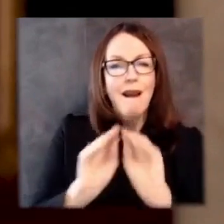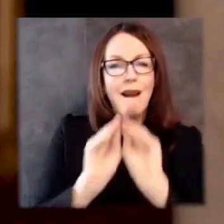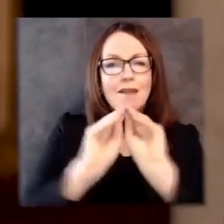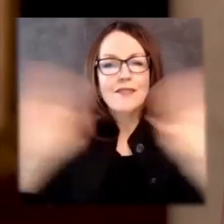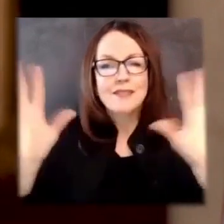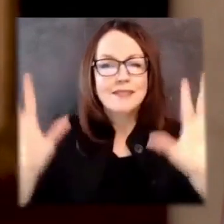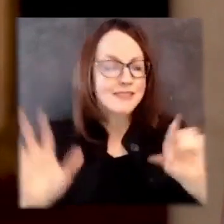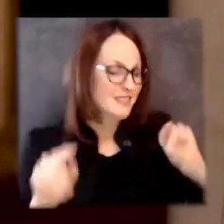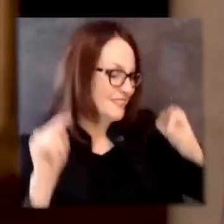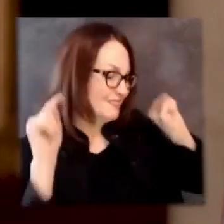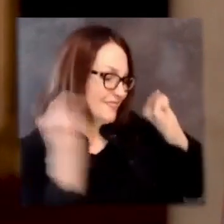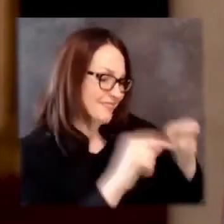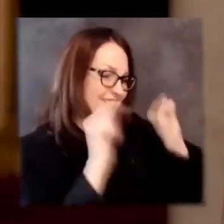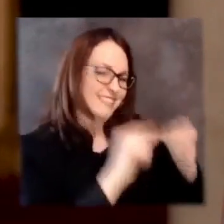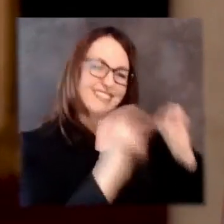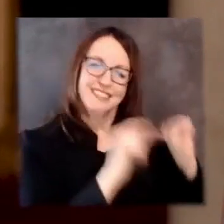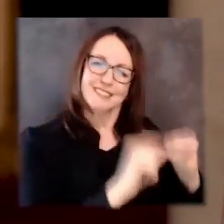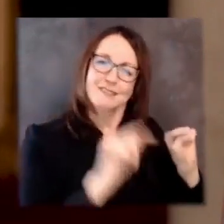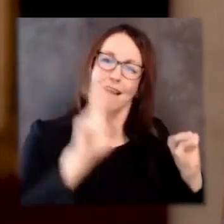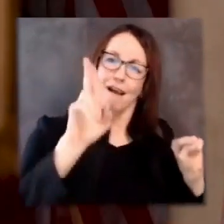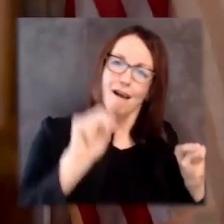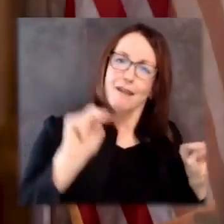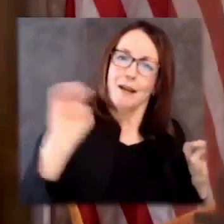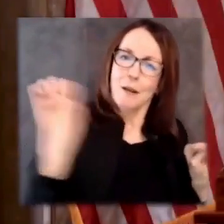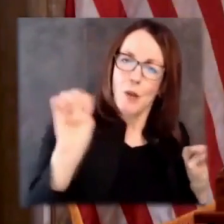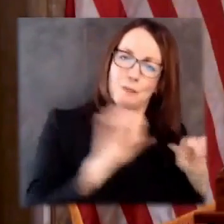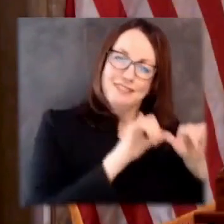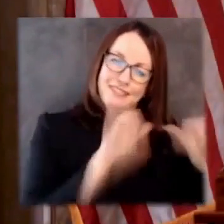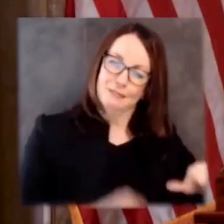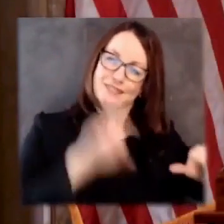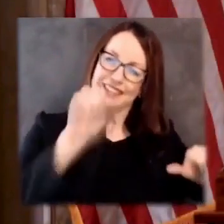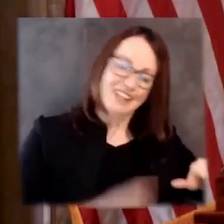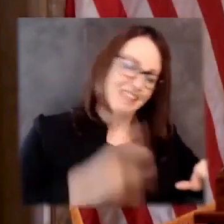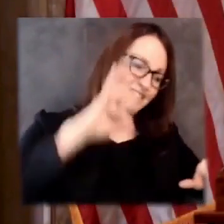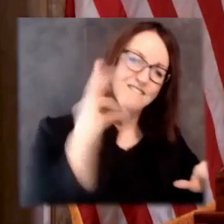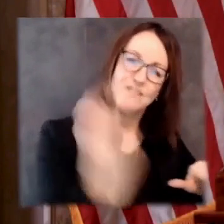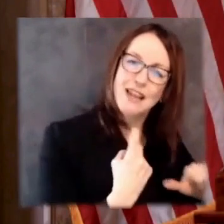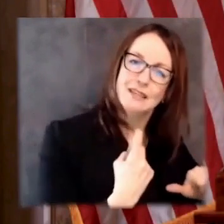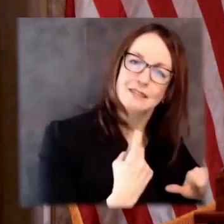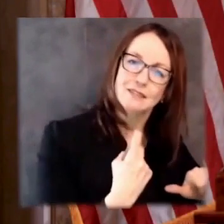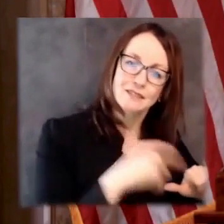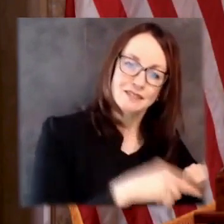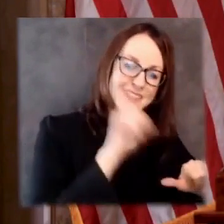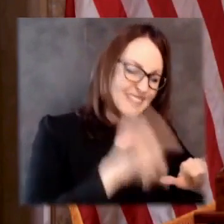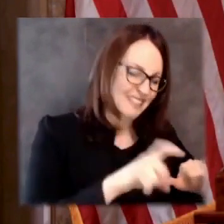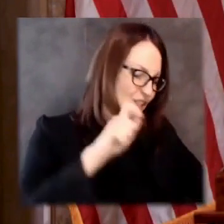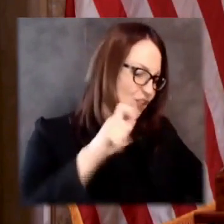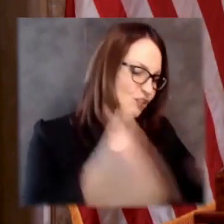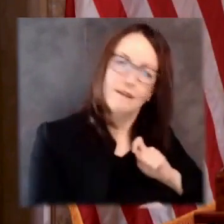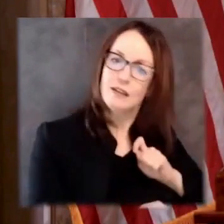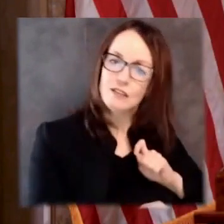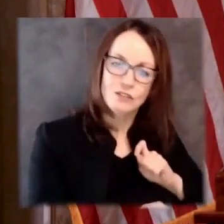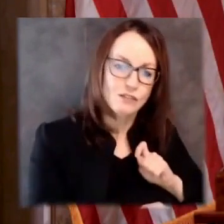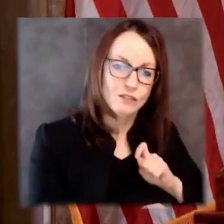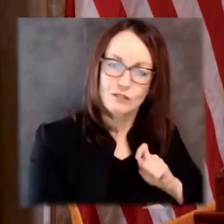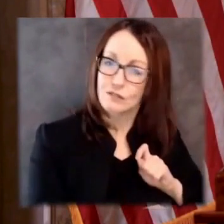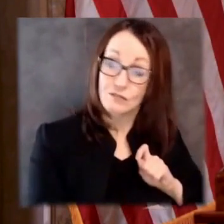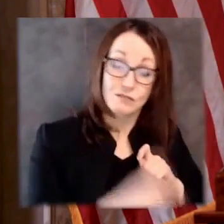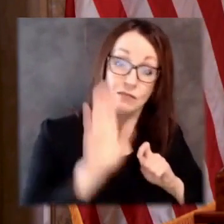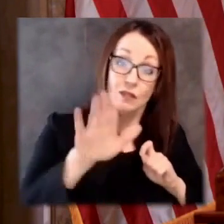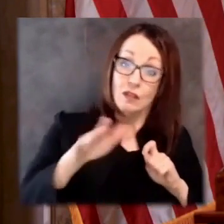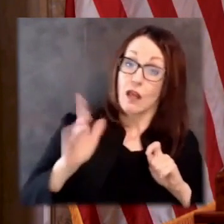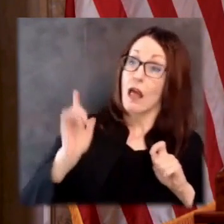predecessors and members of this and previous legislatures who avoided their responsibility and duty for far too long.